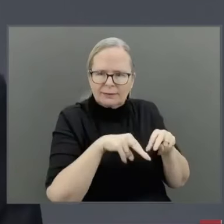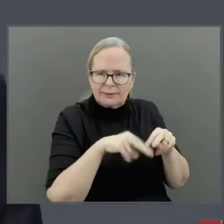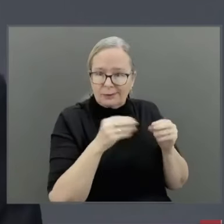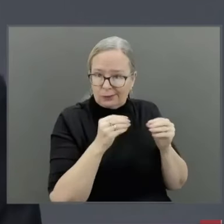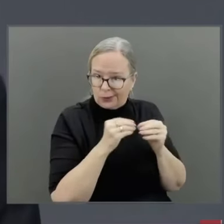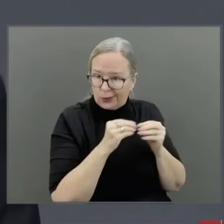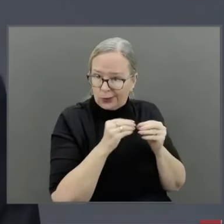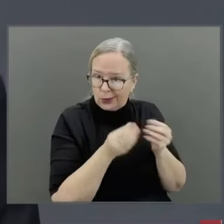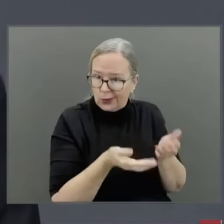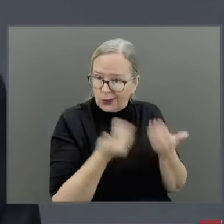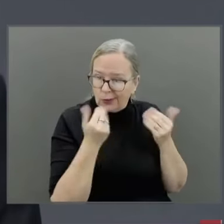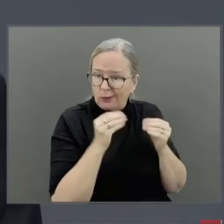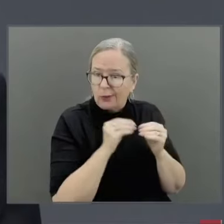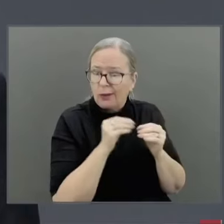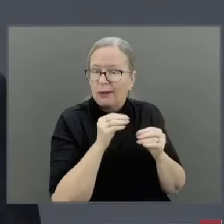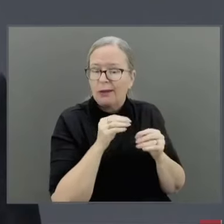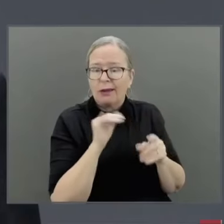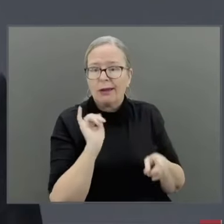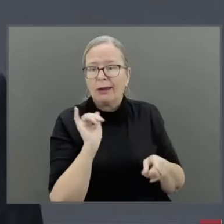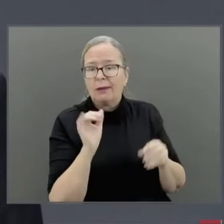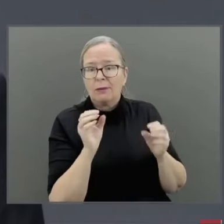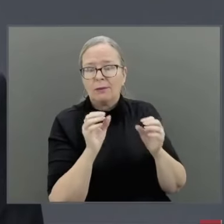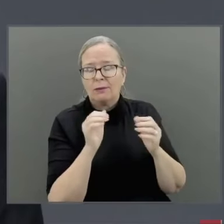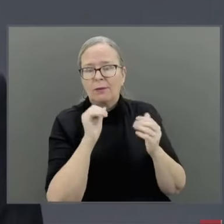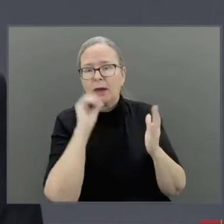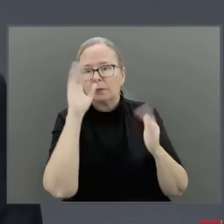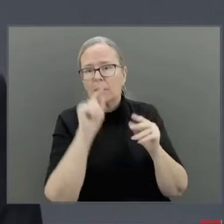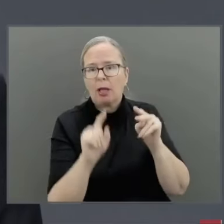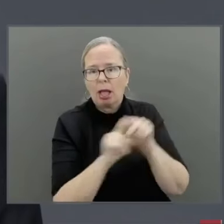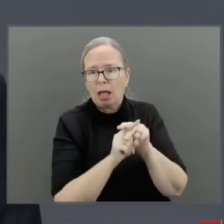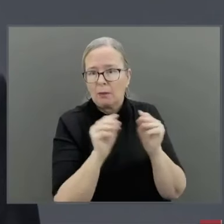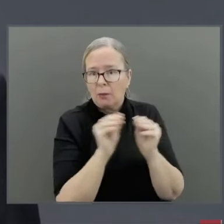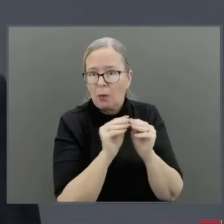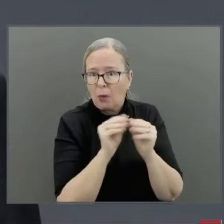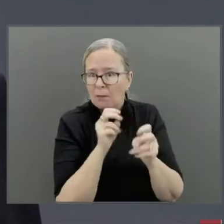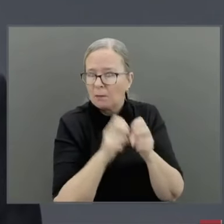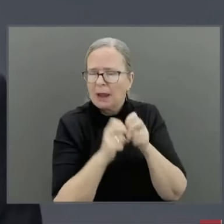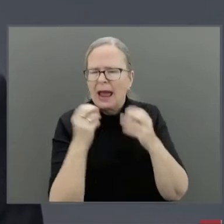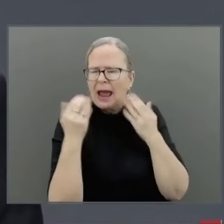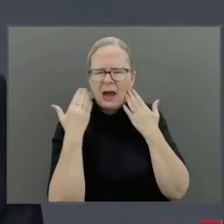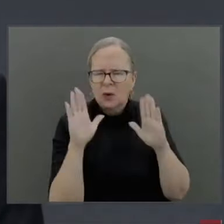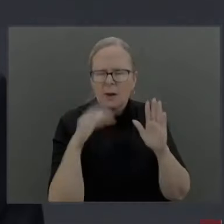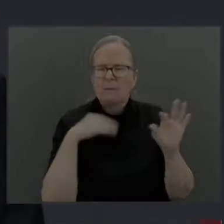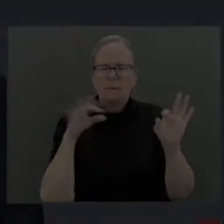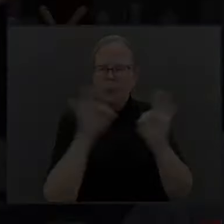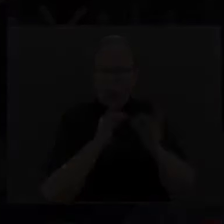get more of the schedule in our control, we're more comfortable and confident in accelerating and achieving these timelines.